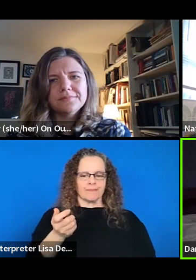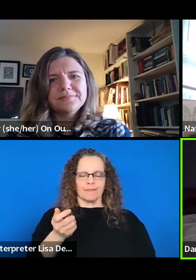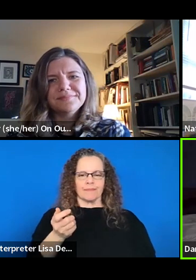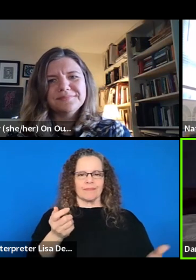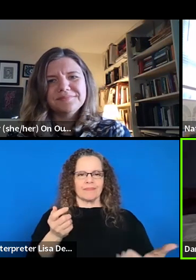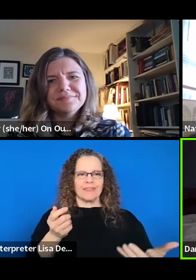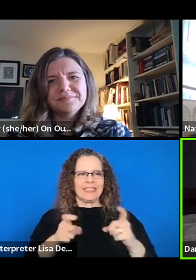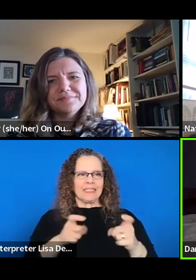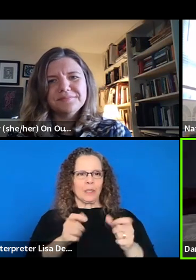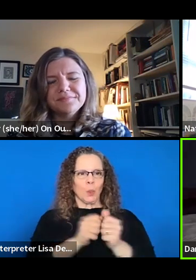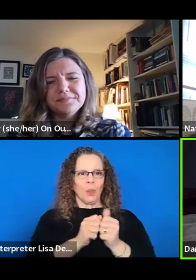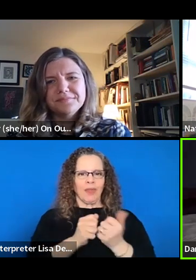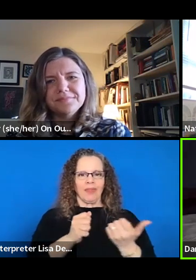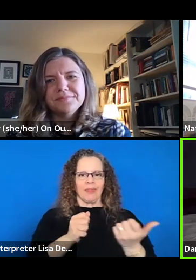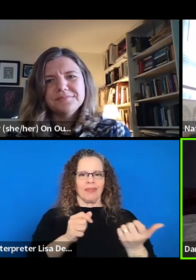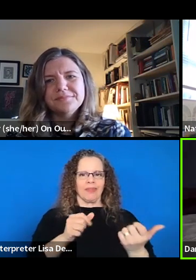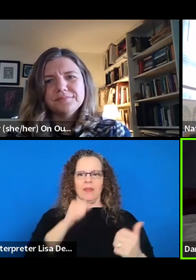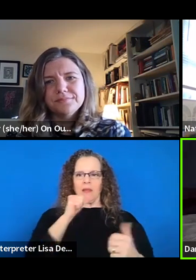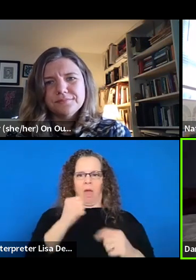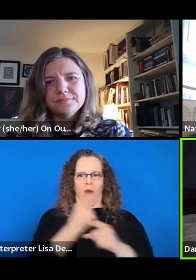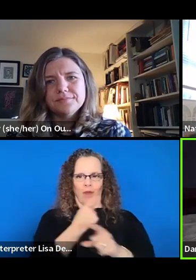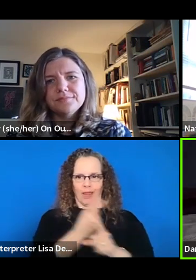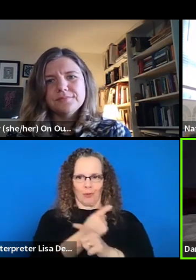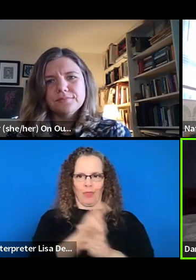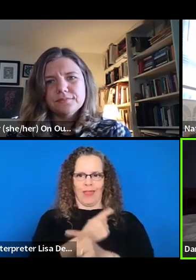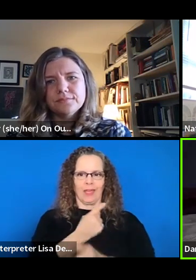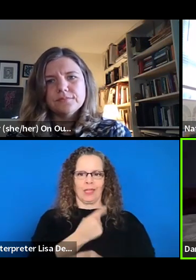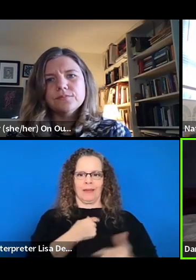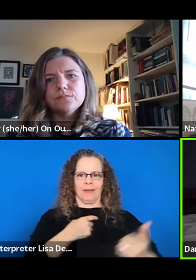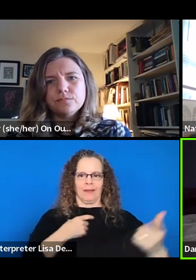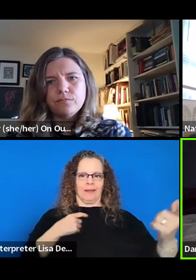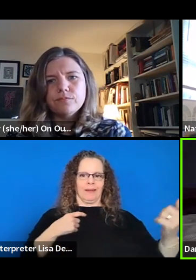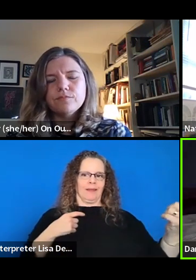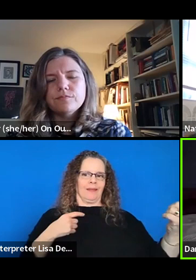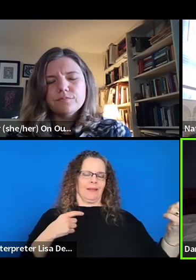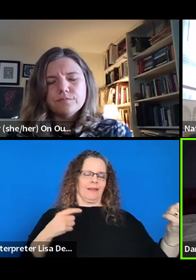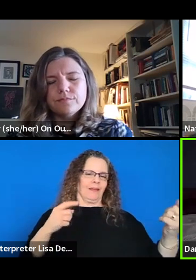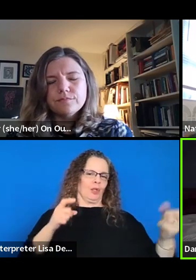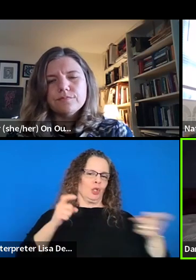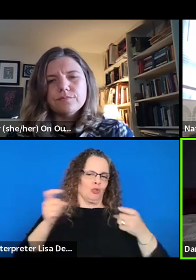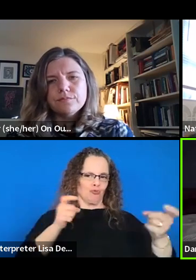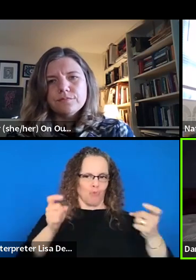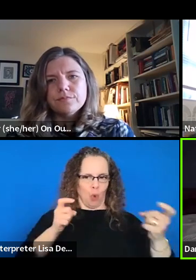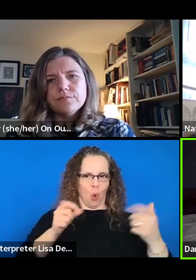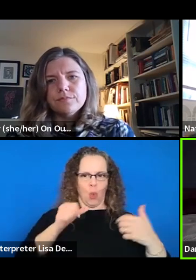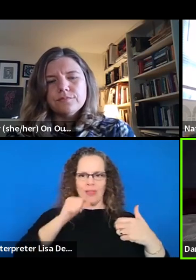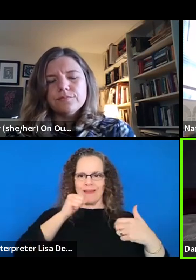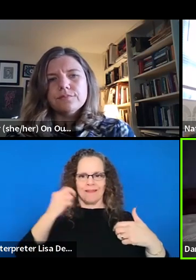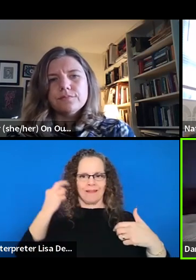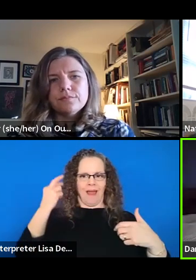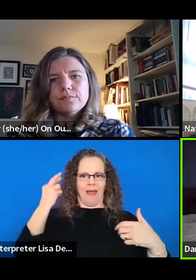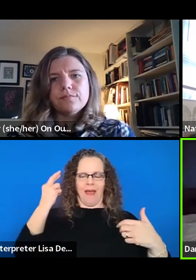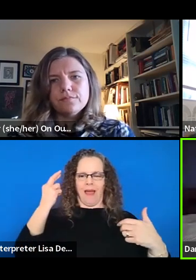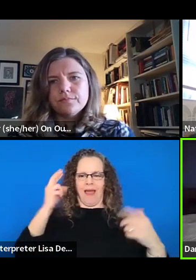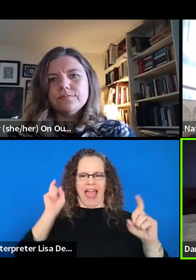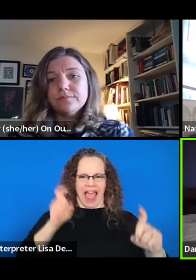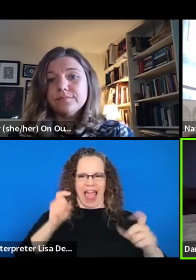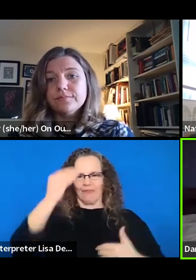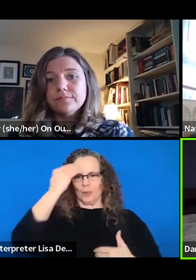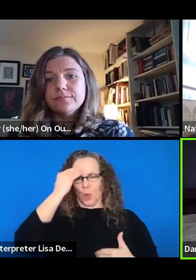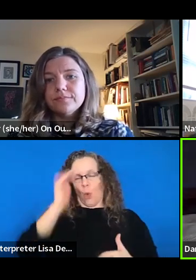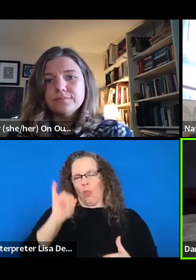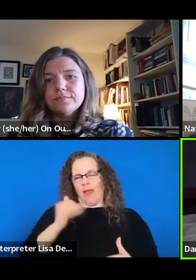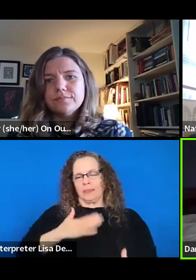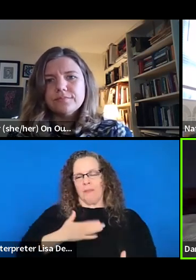conversations with other people about like what enough for them actually is or what their pay should be. Um, so that's the only thing that I'll offer,